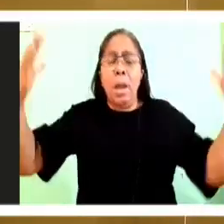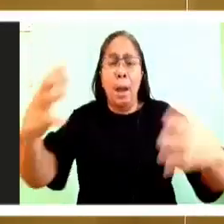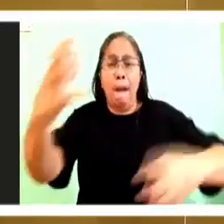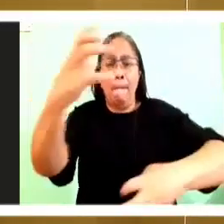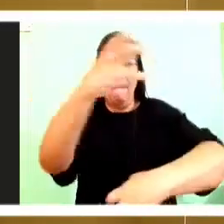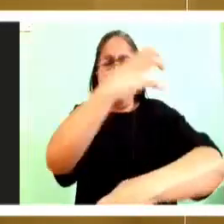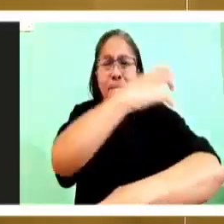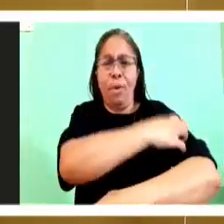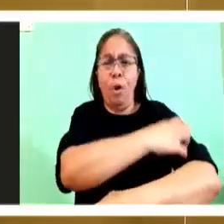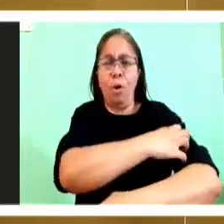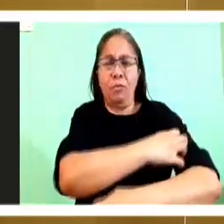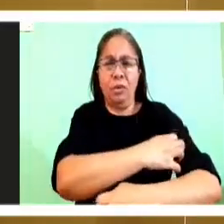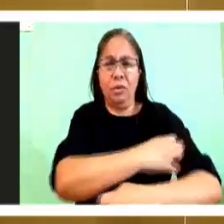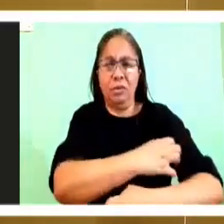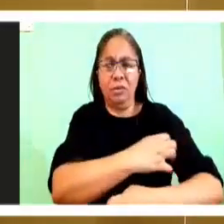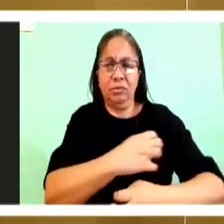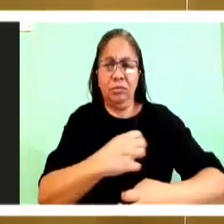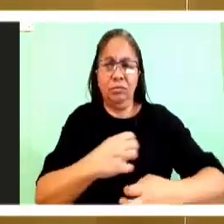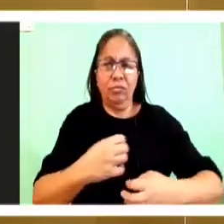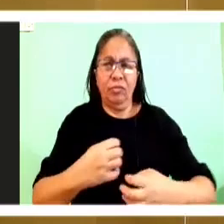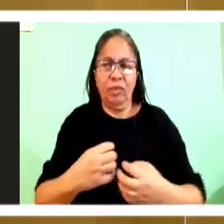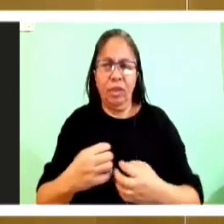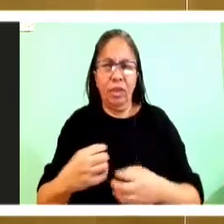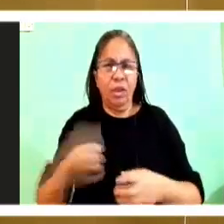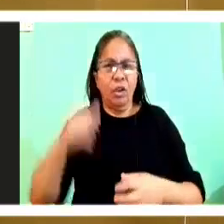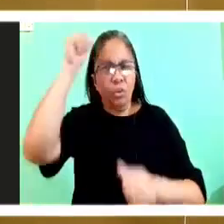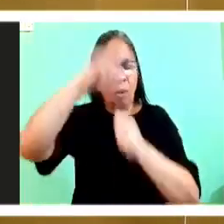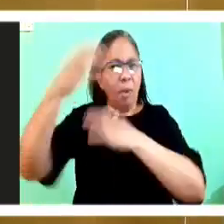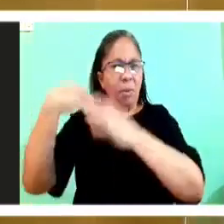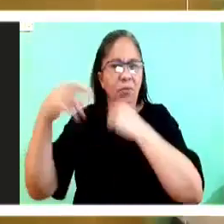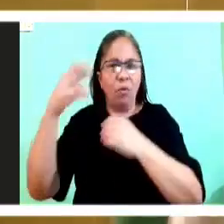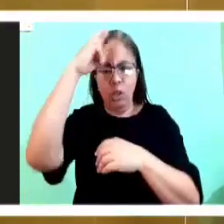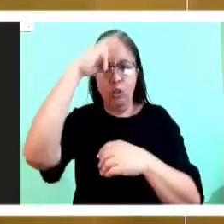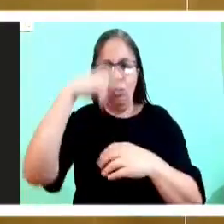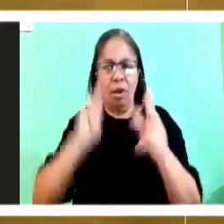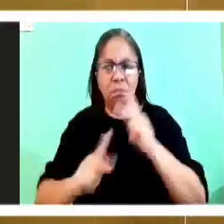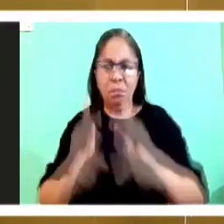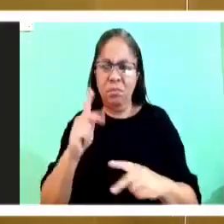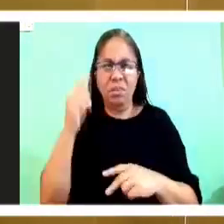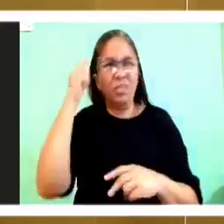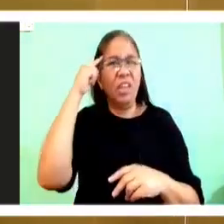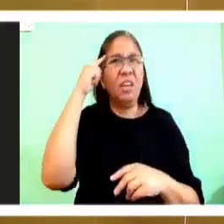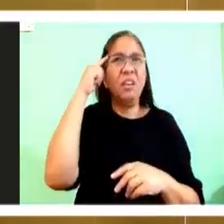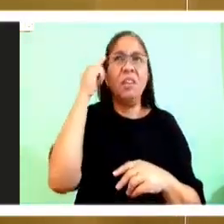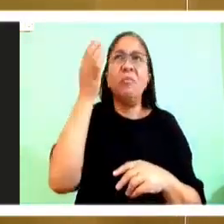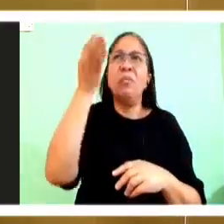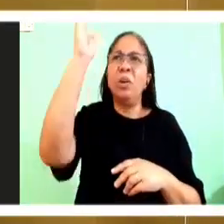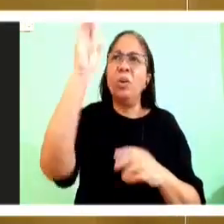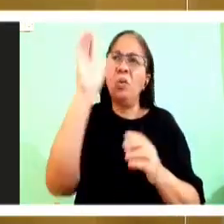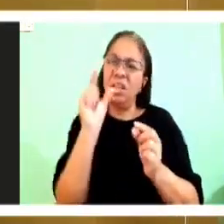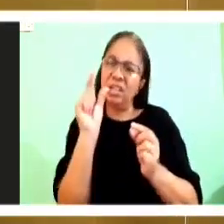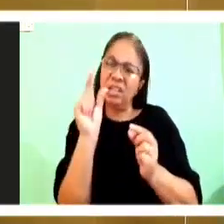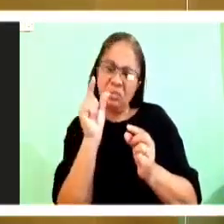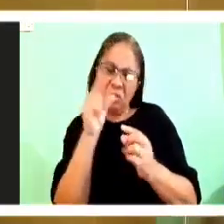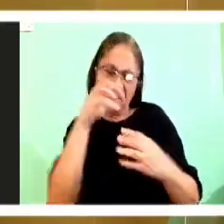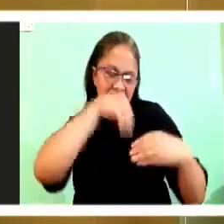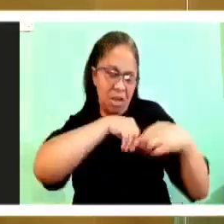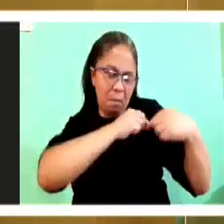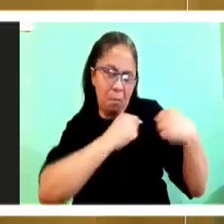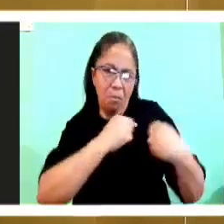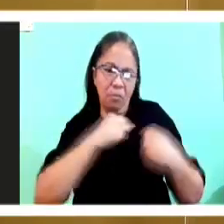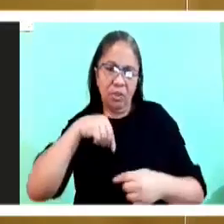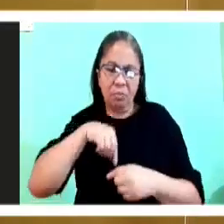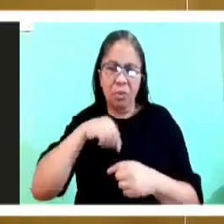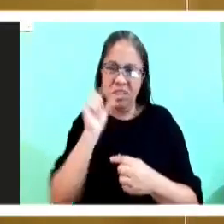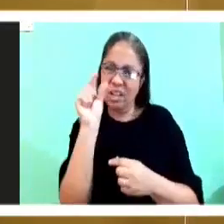Romans had a little sense of God. They walked around with their gods in their pockets in little figurines. And others